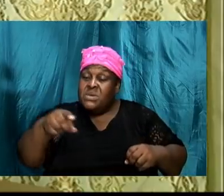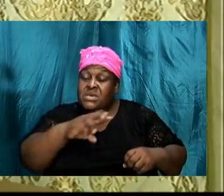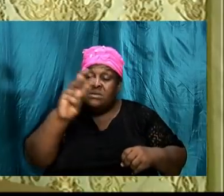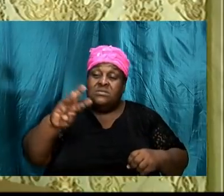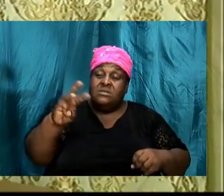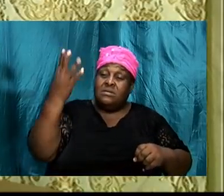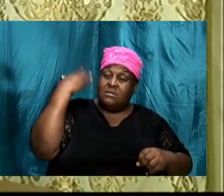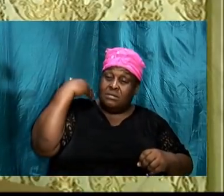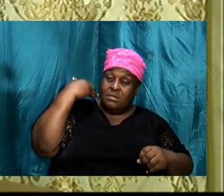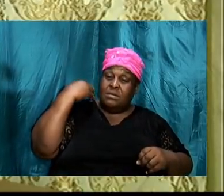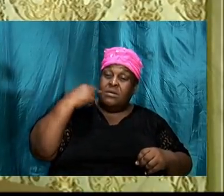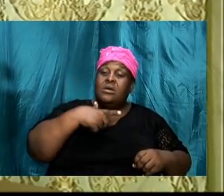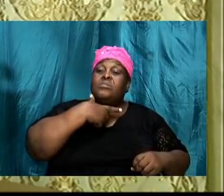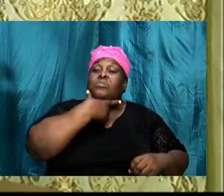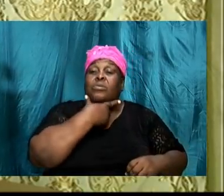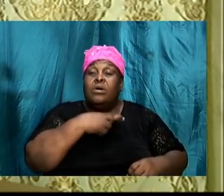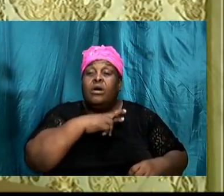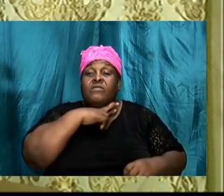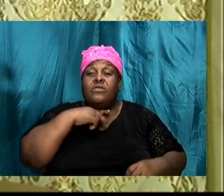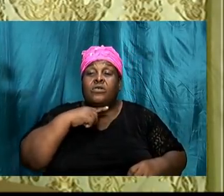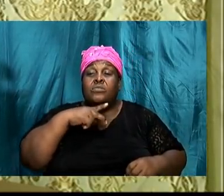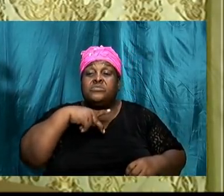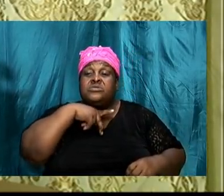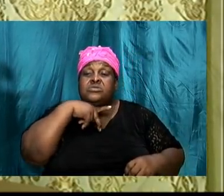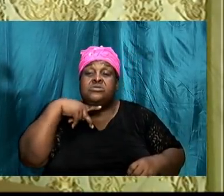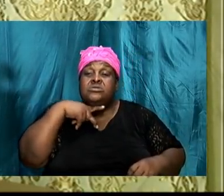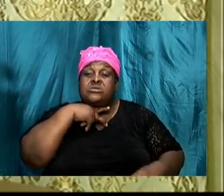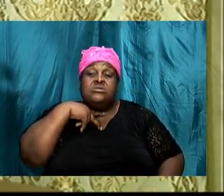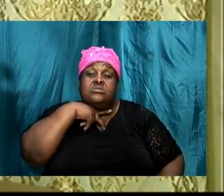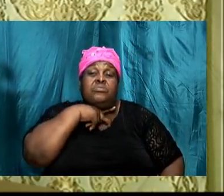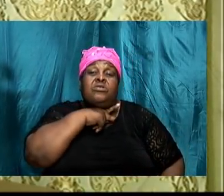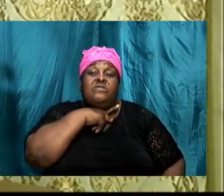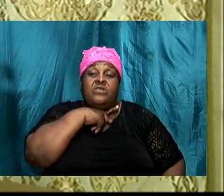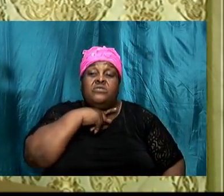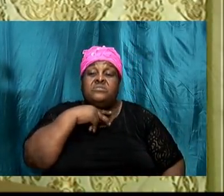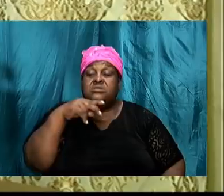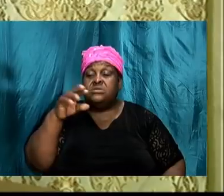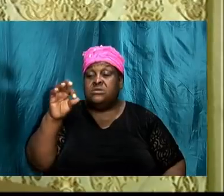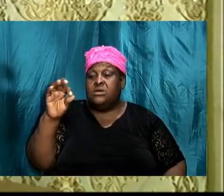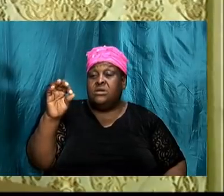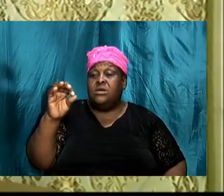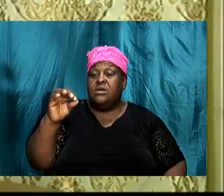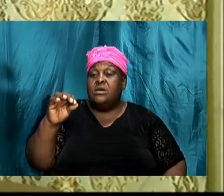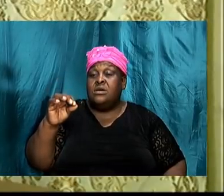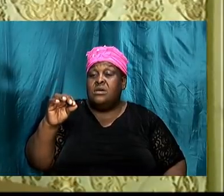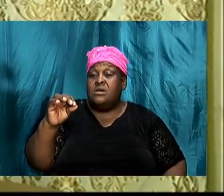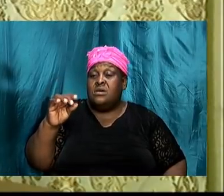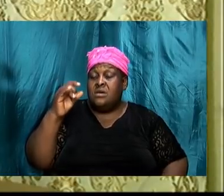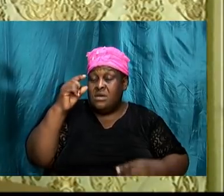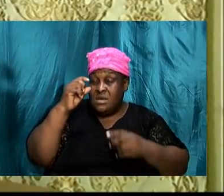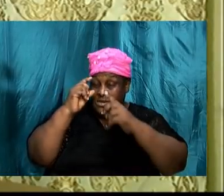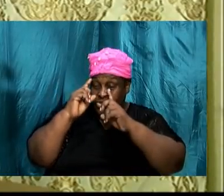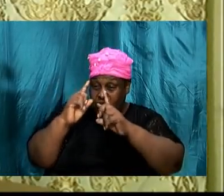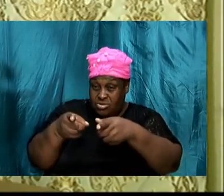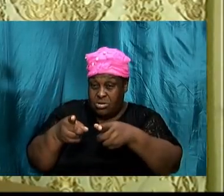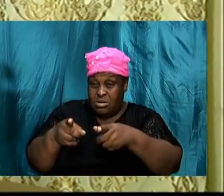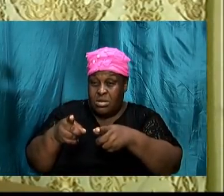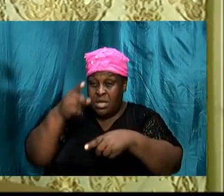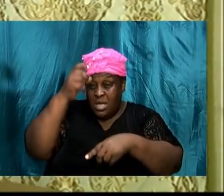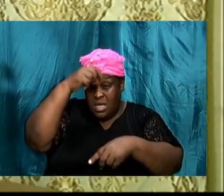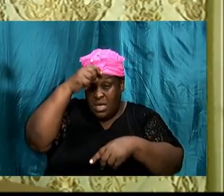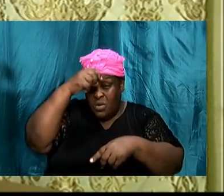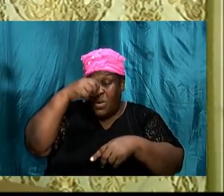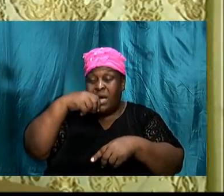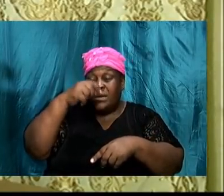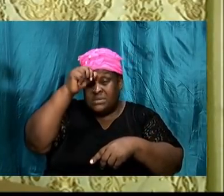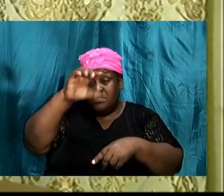through to 11. It says, Instruck a wise man, and he will be wiser still. Teach a